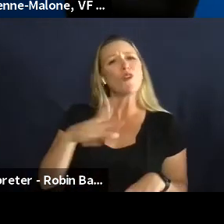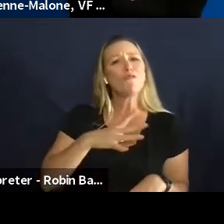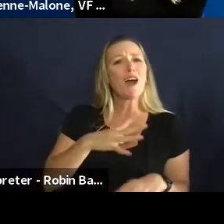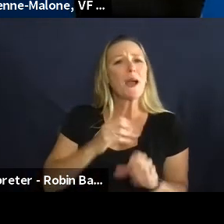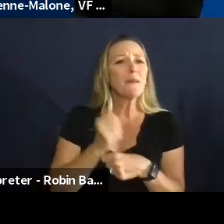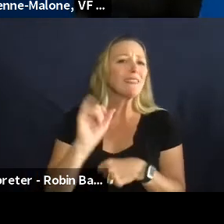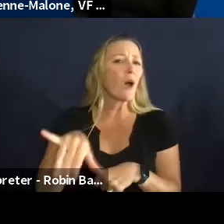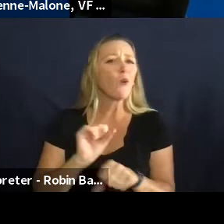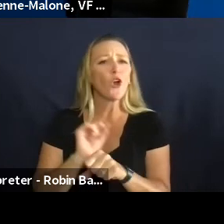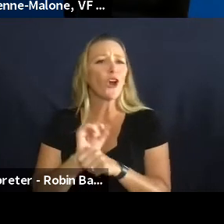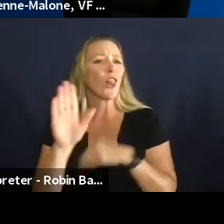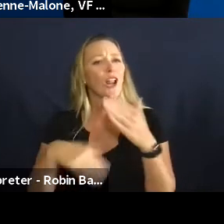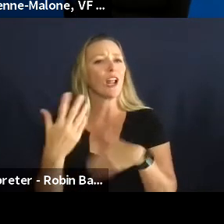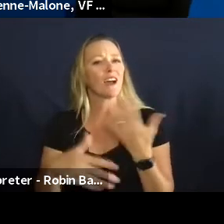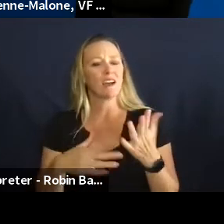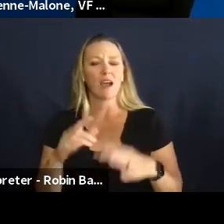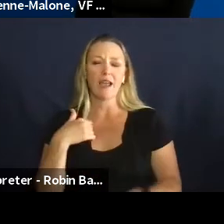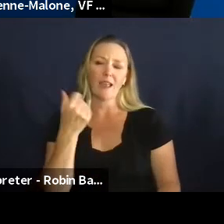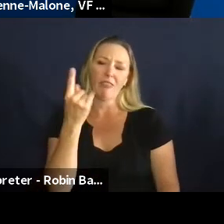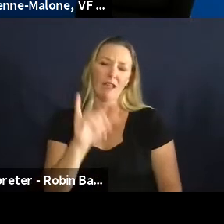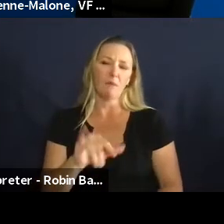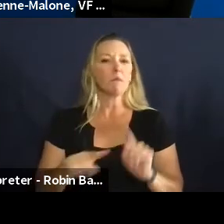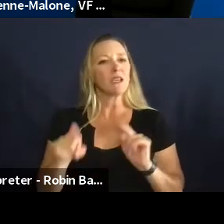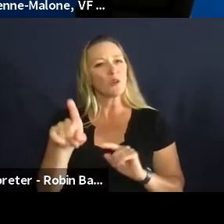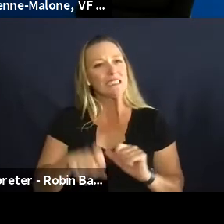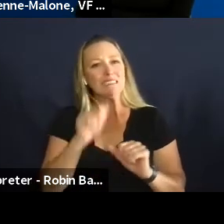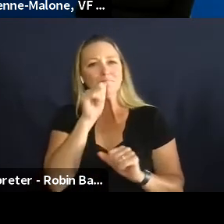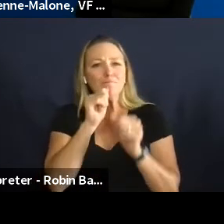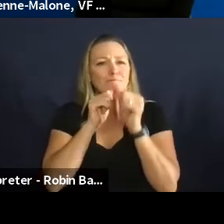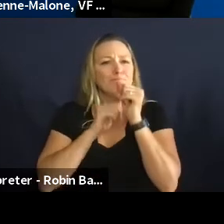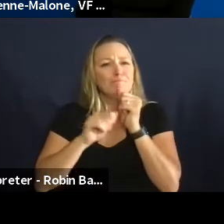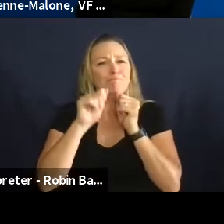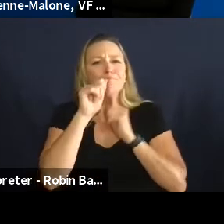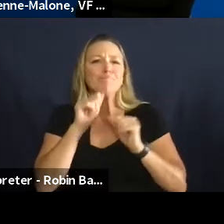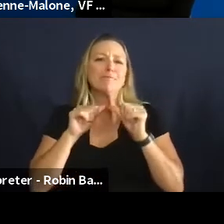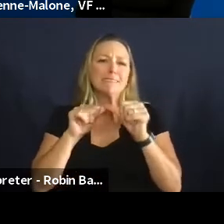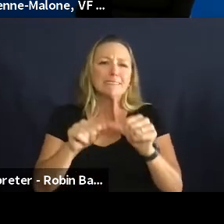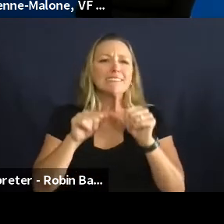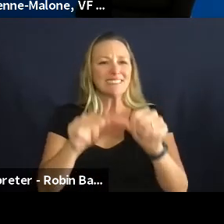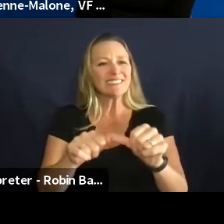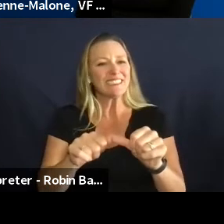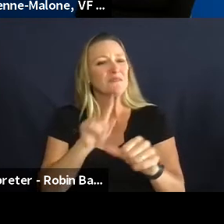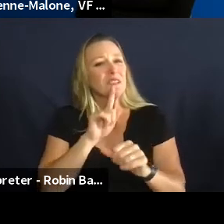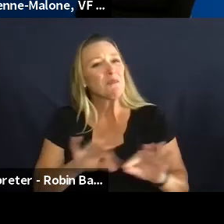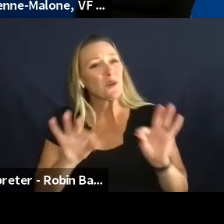tenacity that i think um is very powerful alicia you were shaking your head when i was saying that have you seen that happen